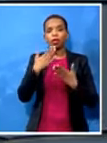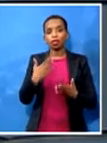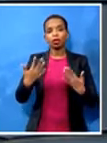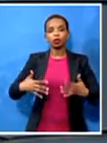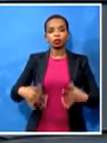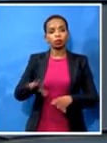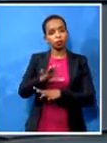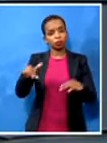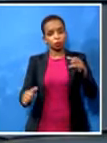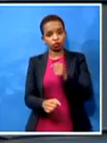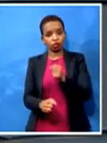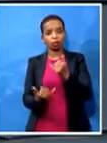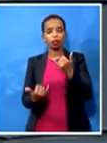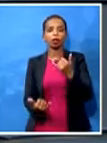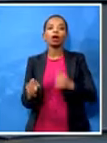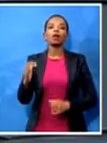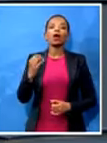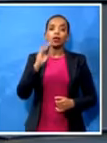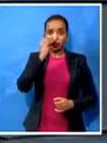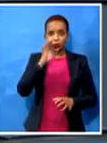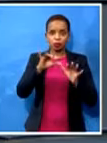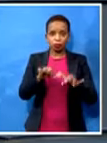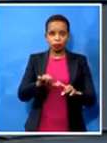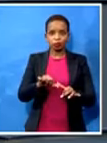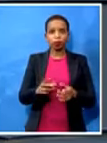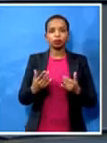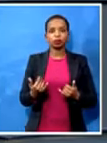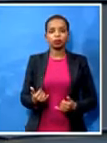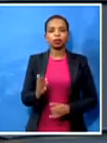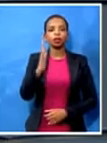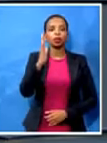continues. to hand it over to Flo Letoaba. What do you say? Let's go with the flow. Have yourself a great day.